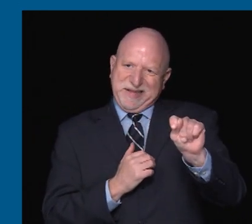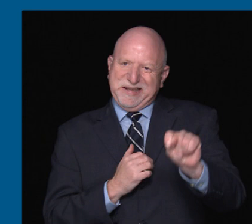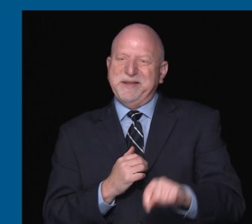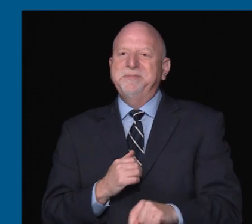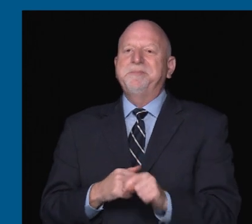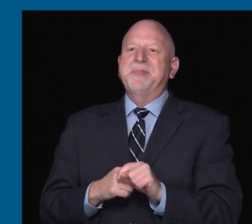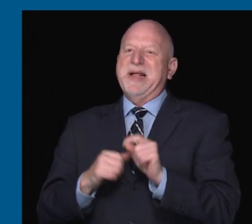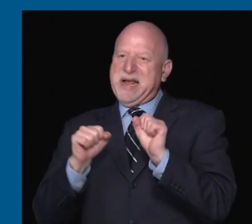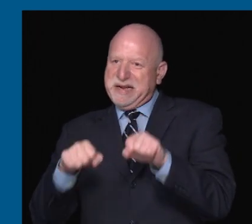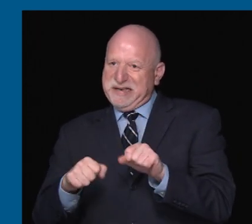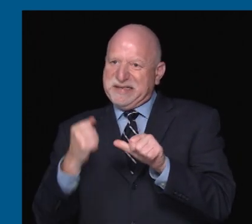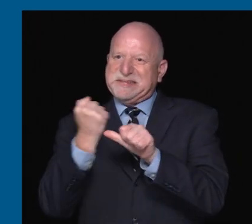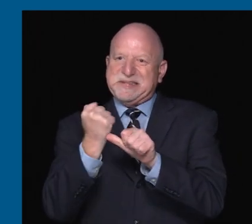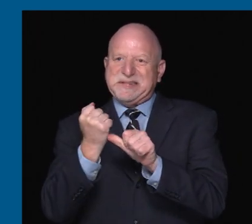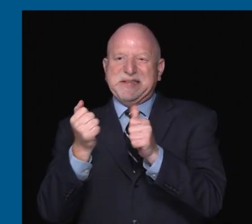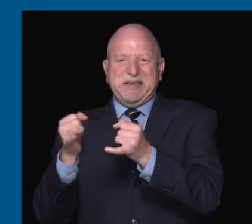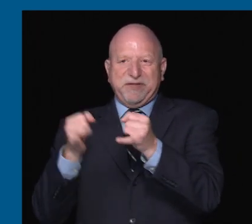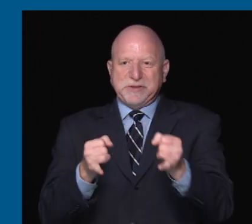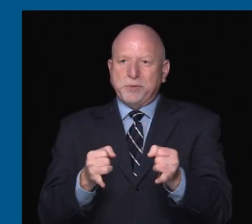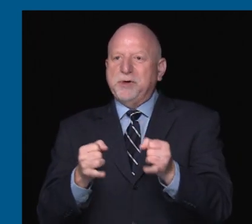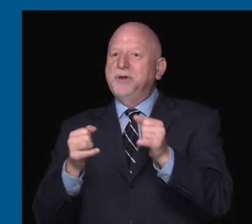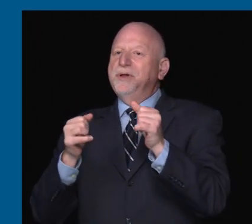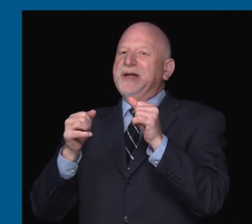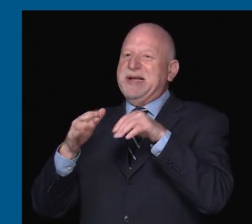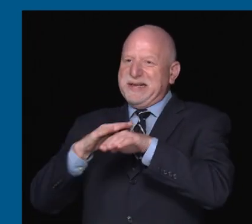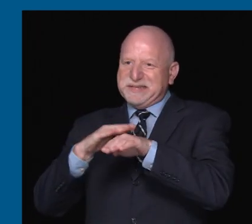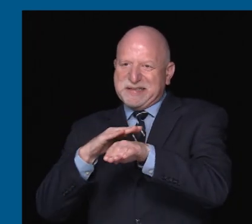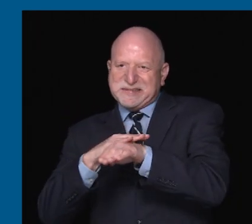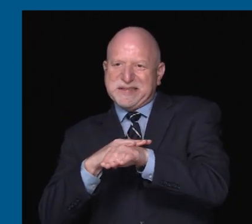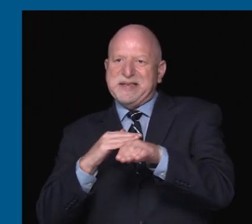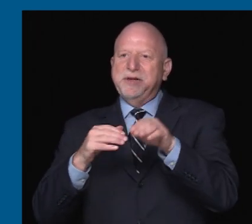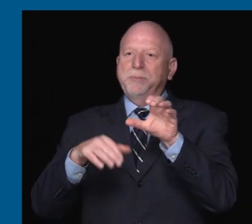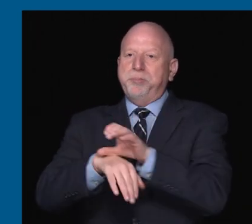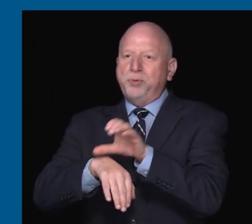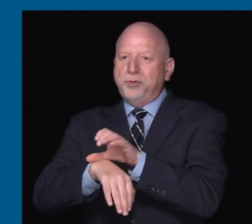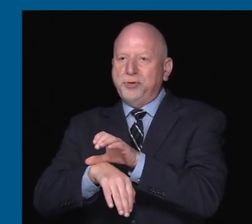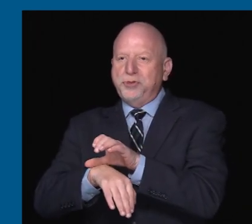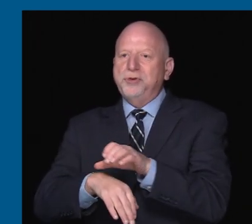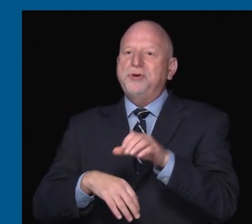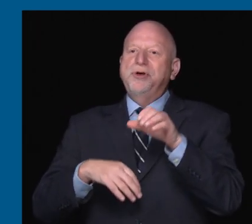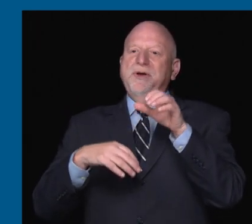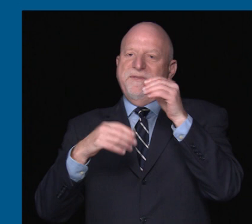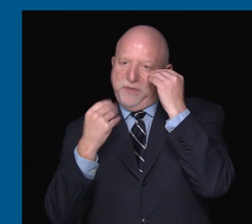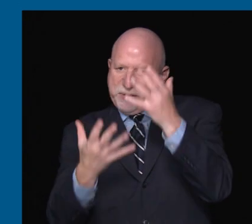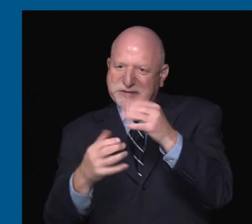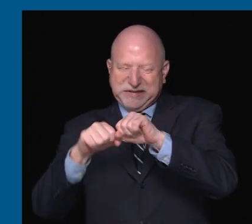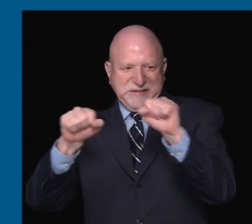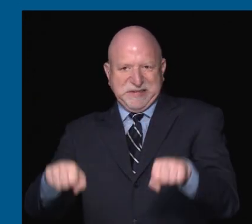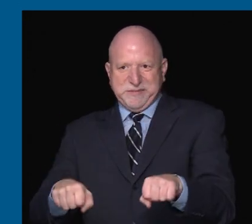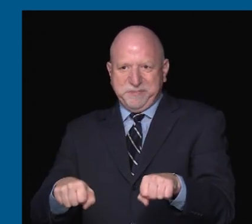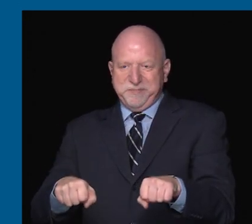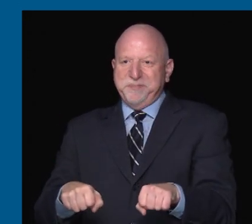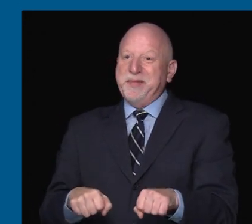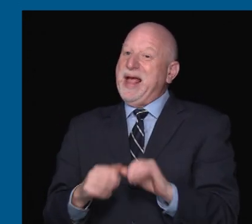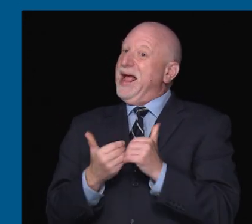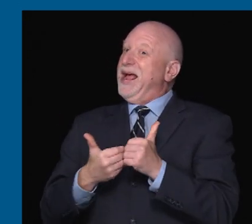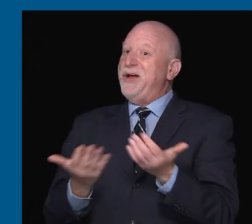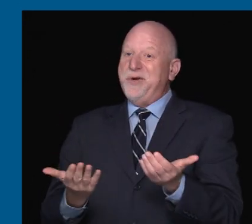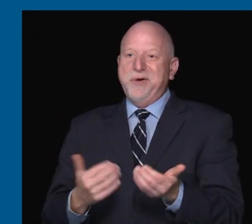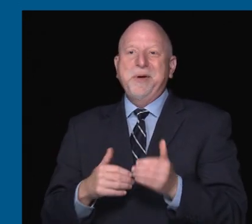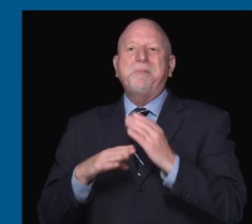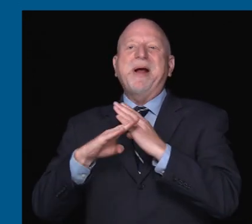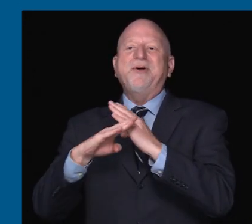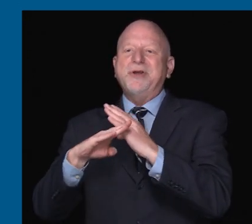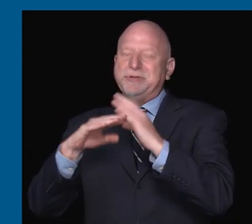that may assist individuals in accessing computer and telecommunications systems by removing one or more barriers in the